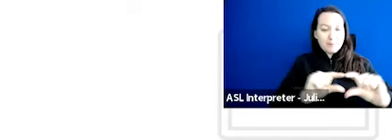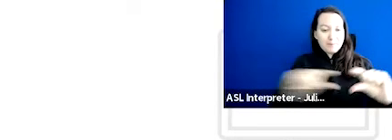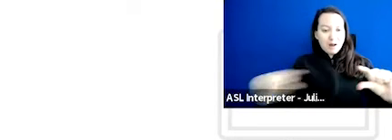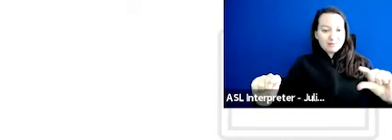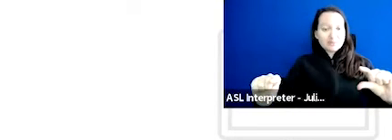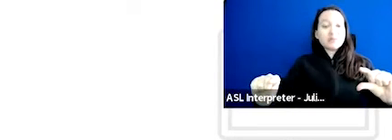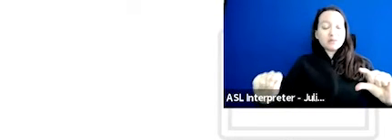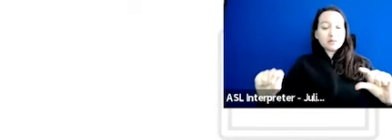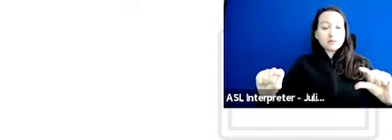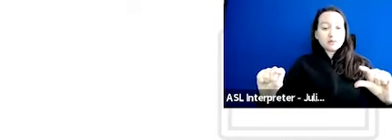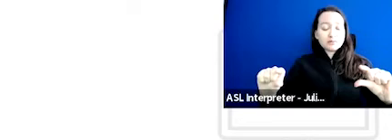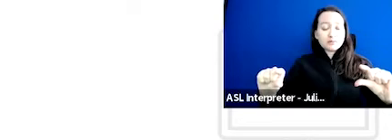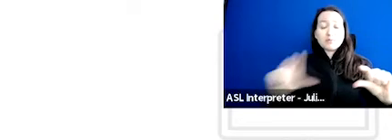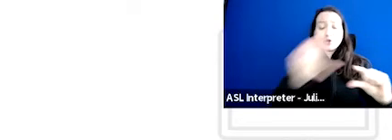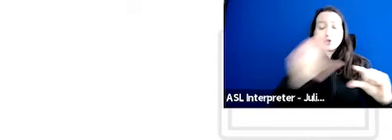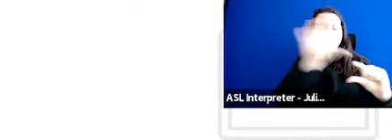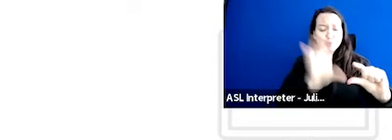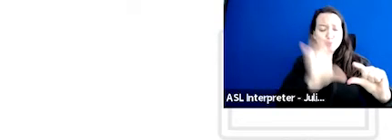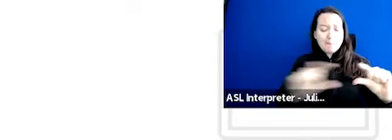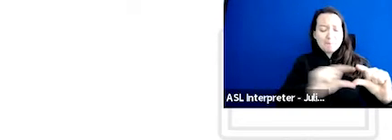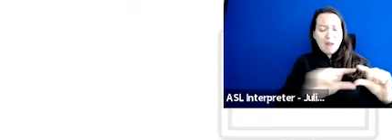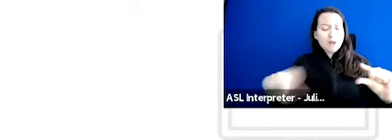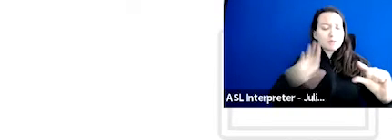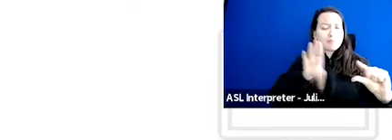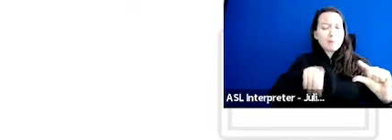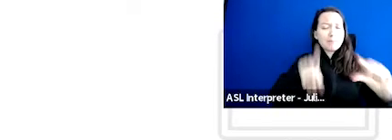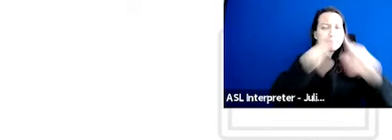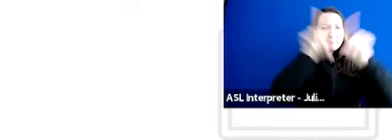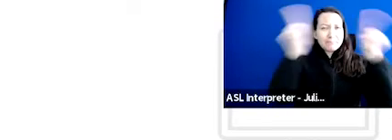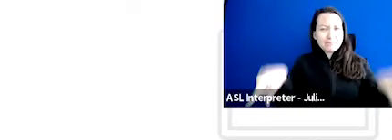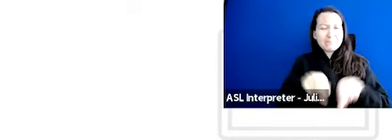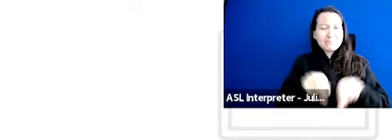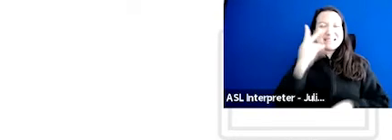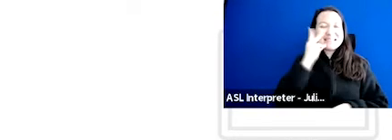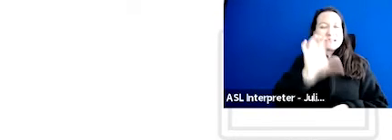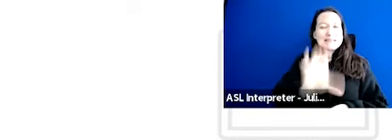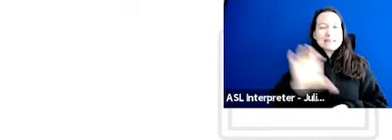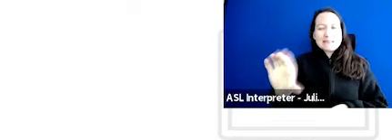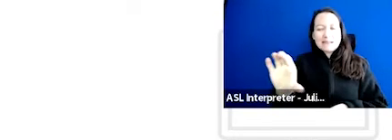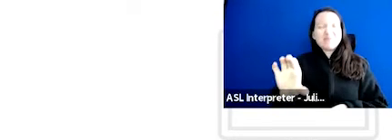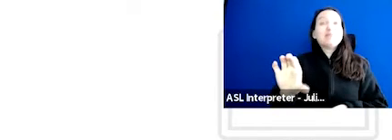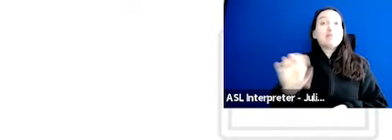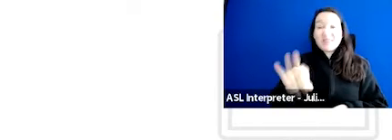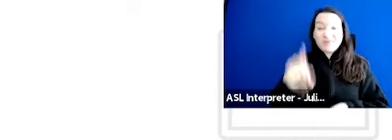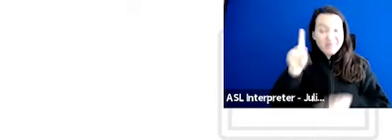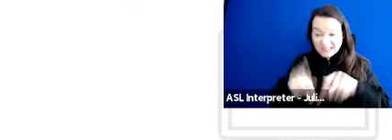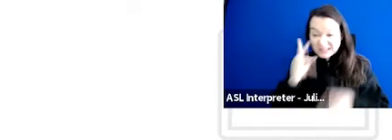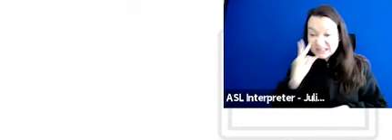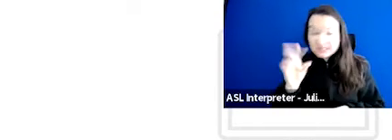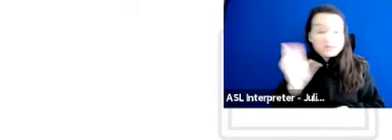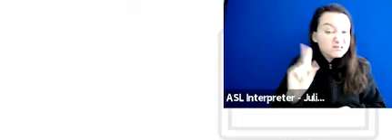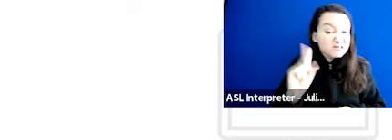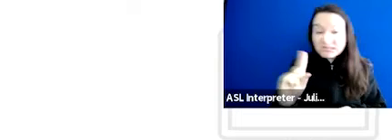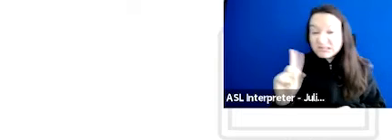Zoom bar at the bottom that should have a little CC for closed captions. If you're not able to see that,